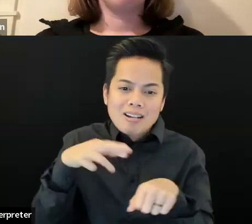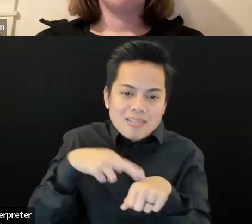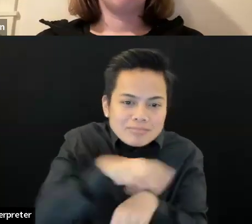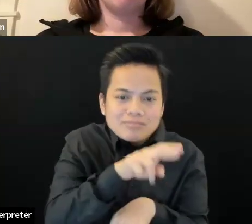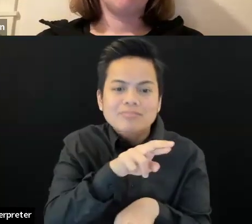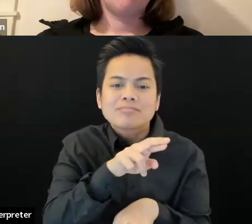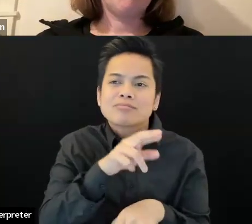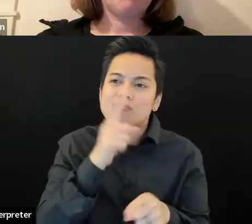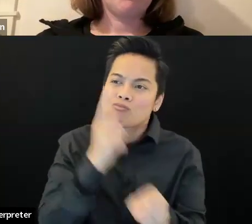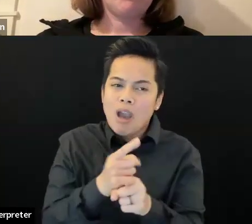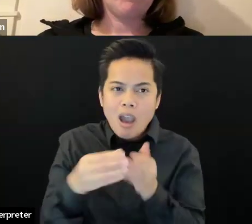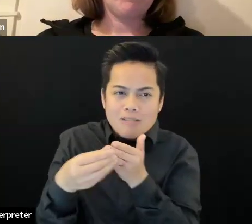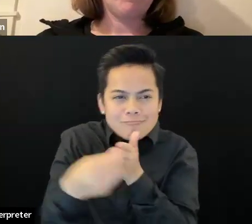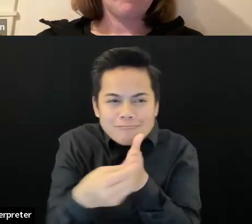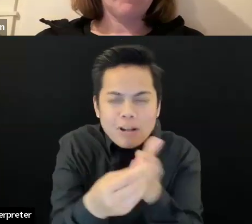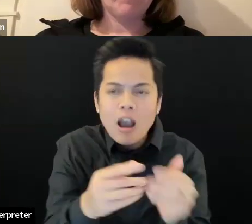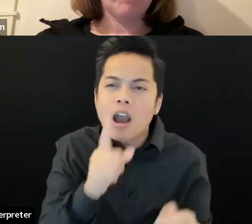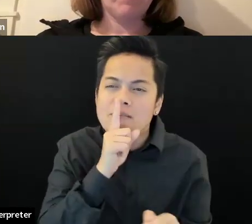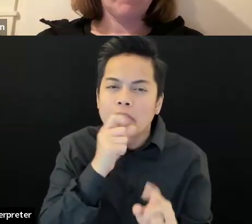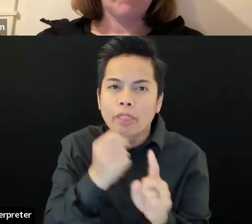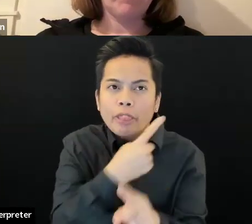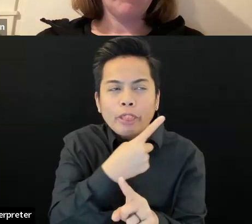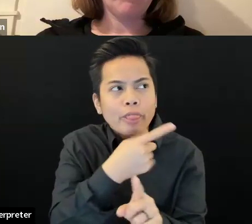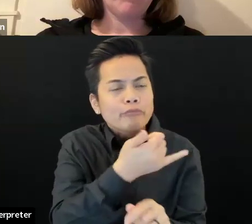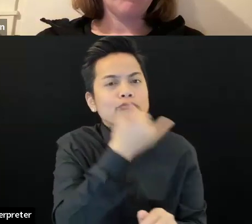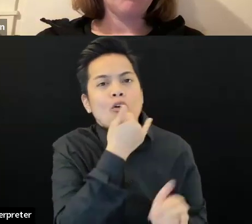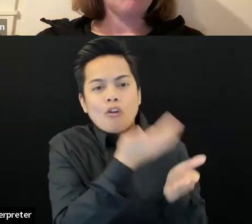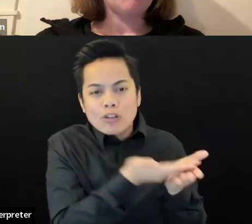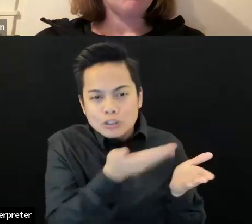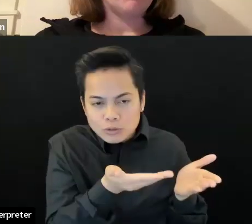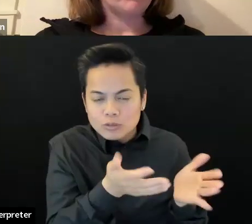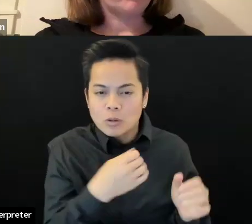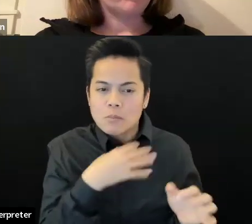and then also learning from these organizations, like where the opportunity is.